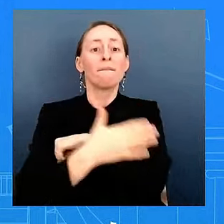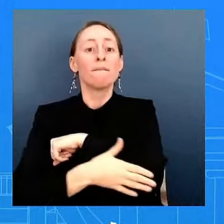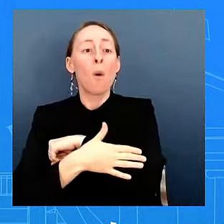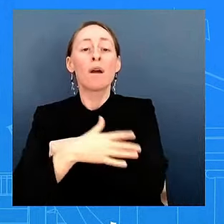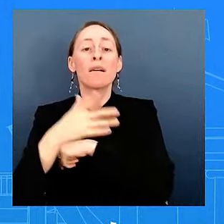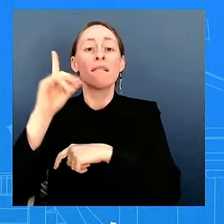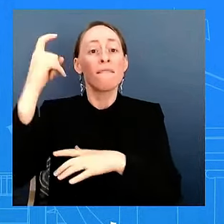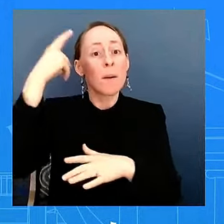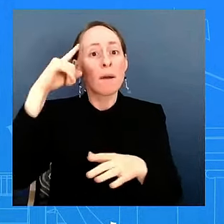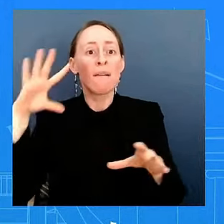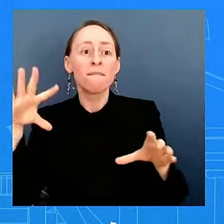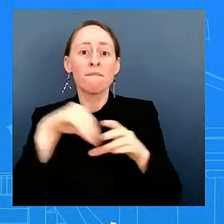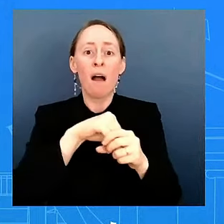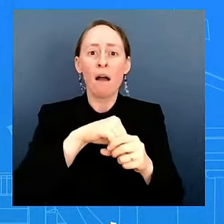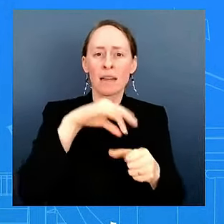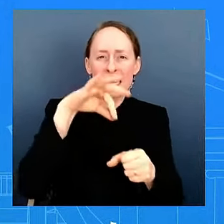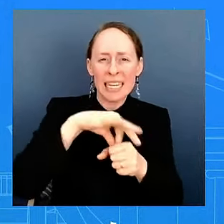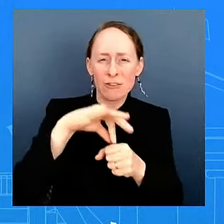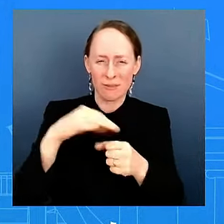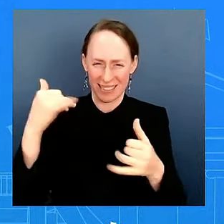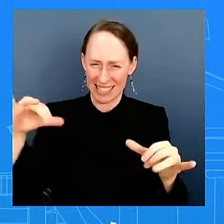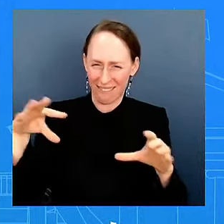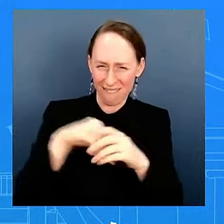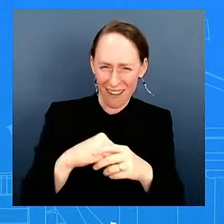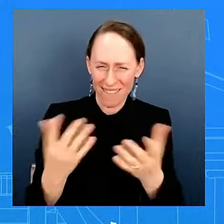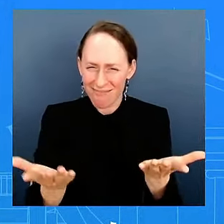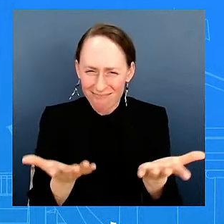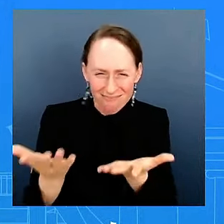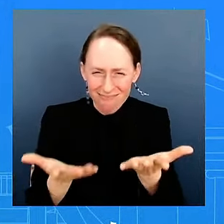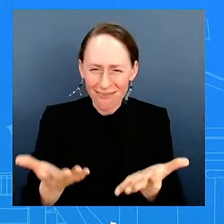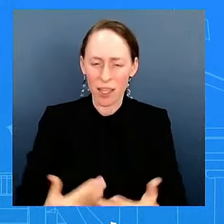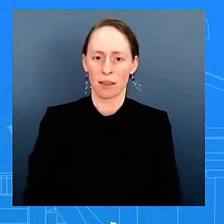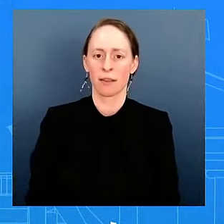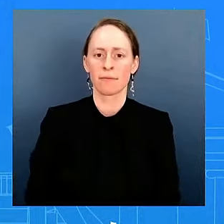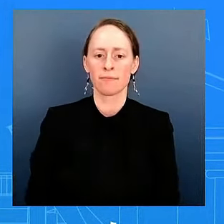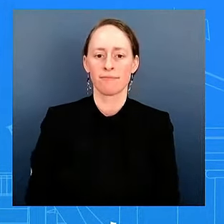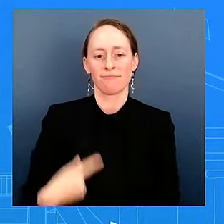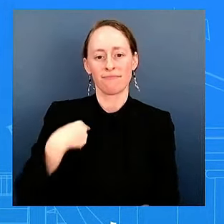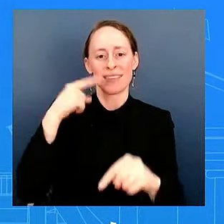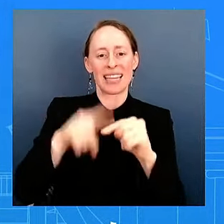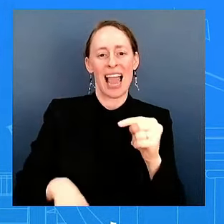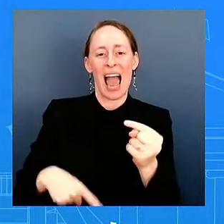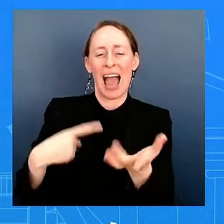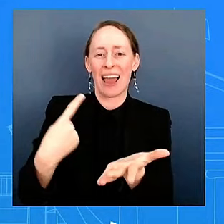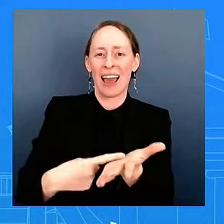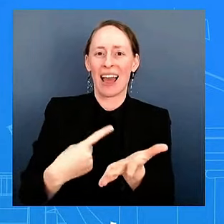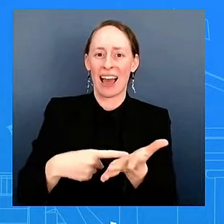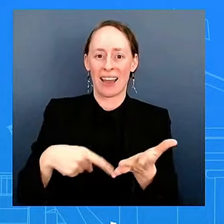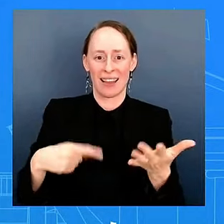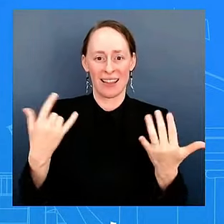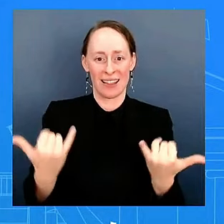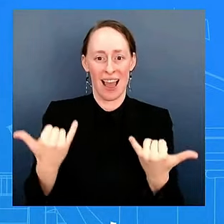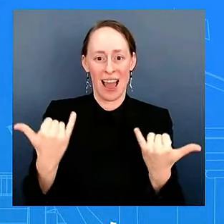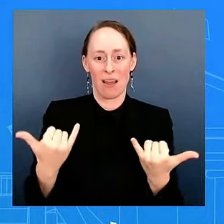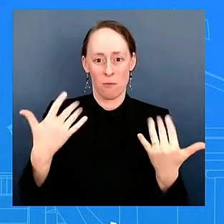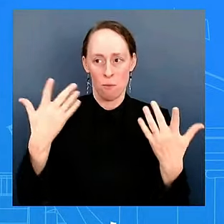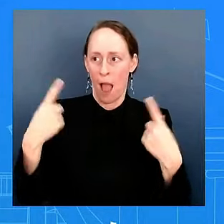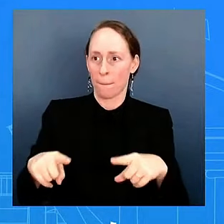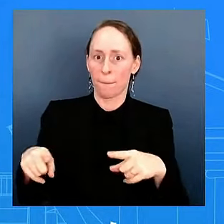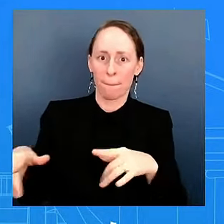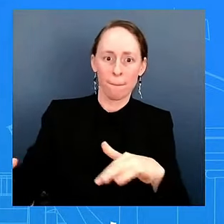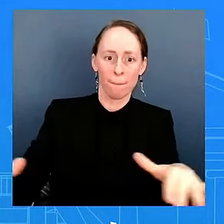races, and I can't speak to what has been happening on the ground. It's not something that I'm going to speak to. What I can say is,